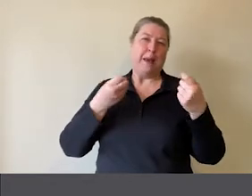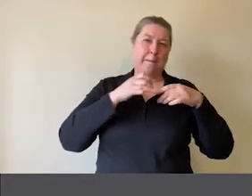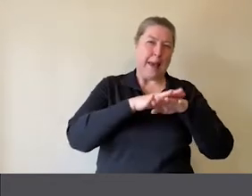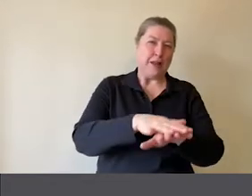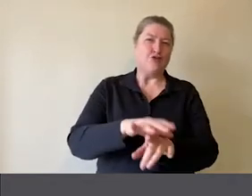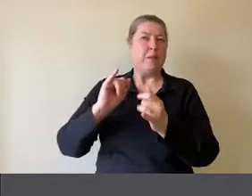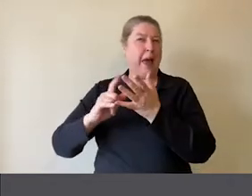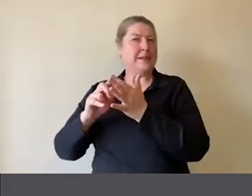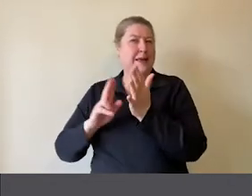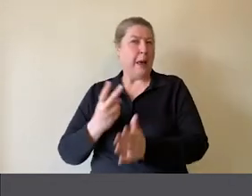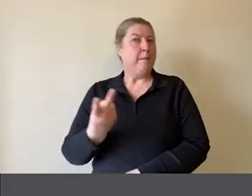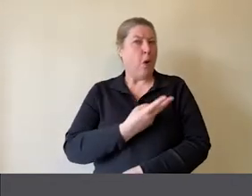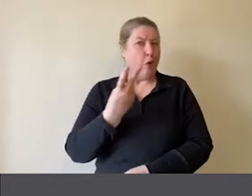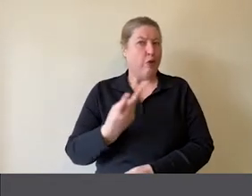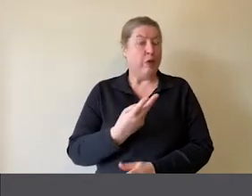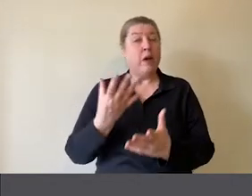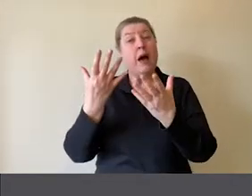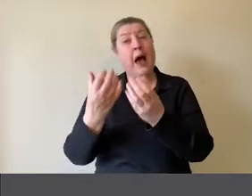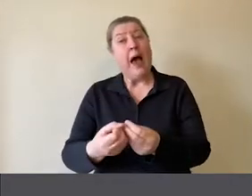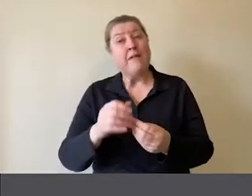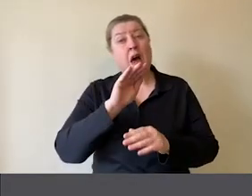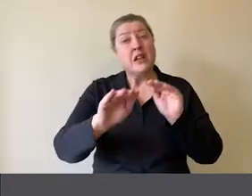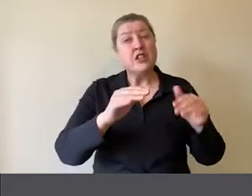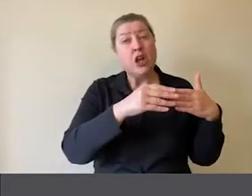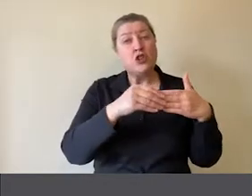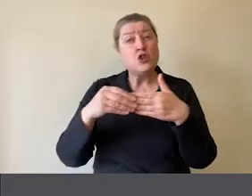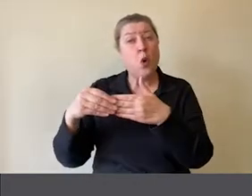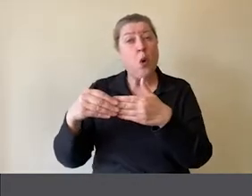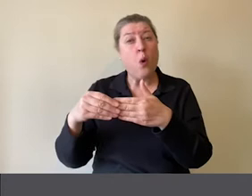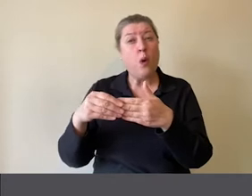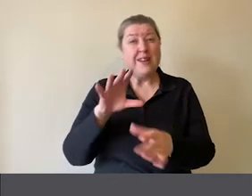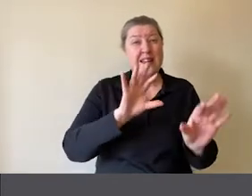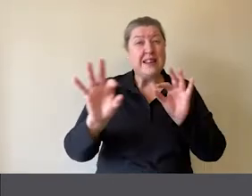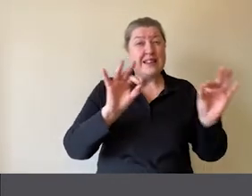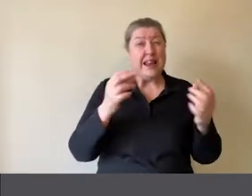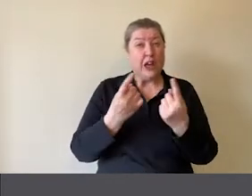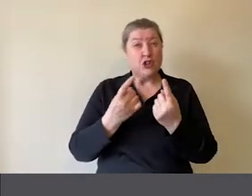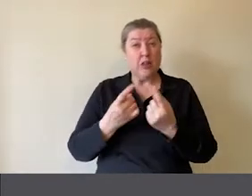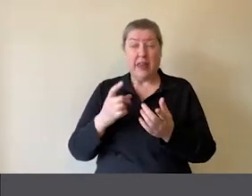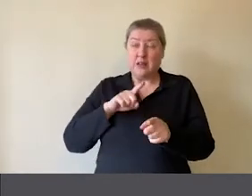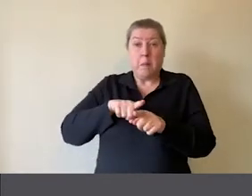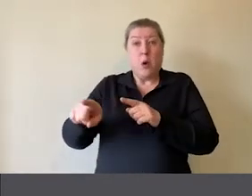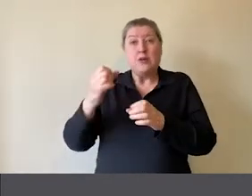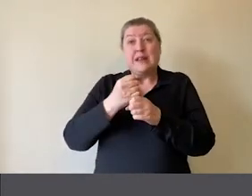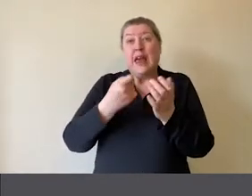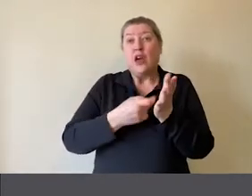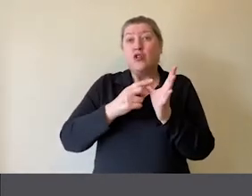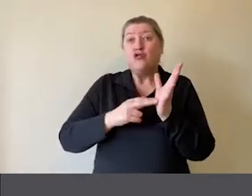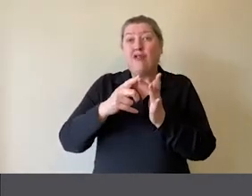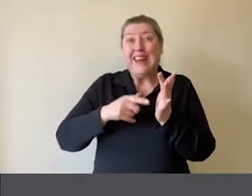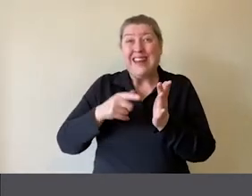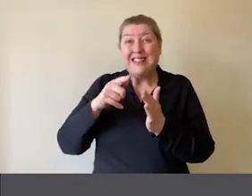tour. The touch tour is a selection of objects, mostly granite, which have been signed off by the curators